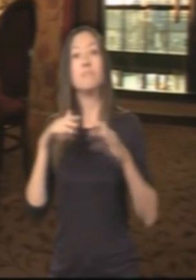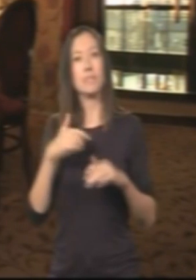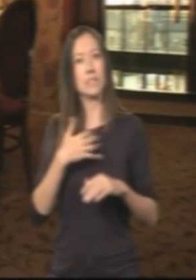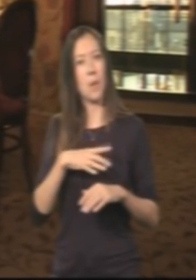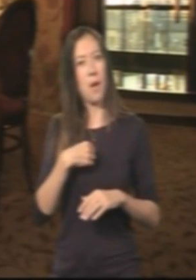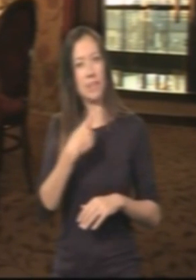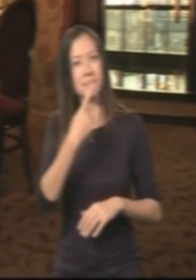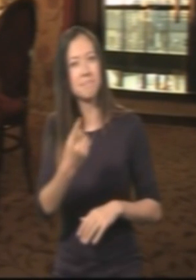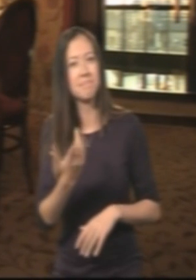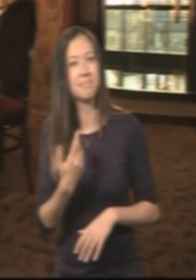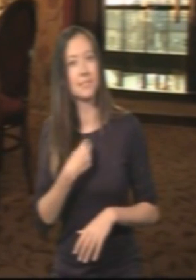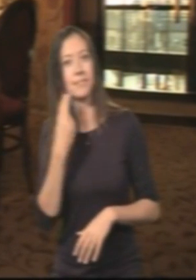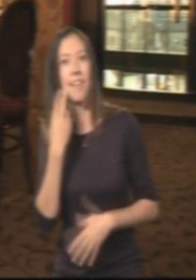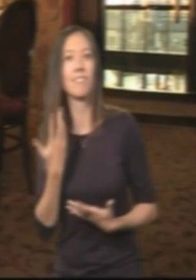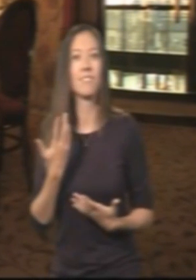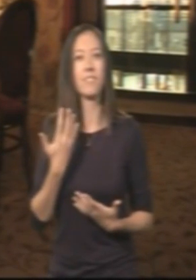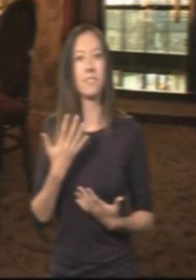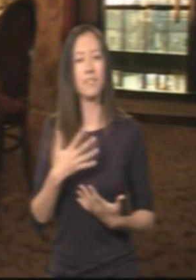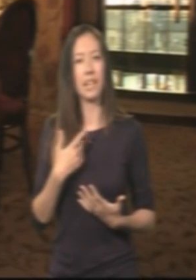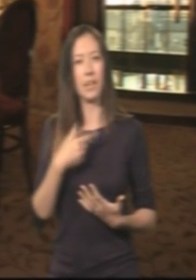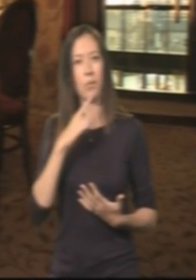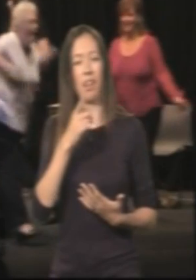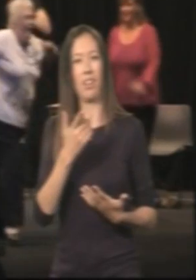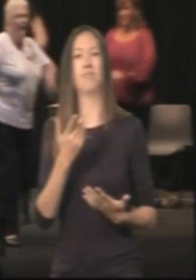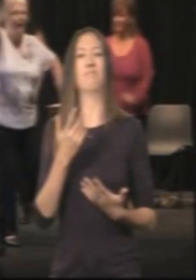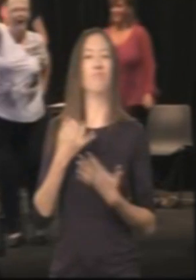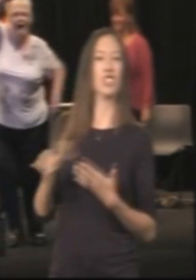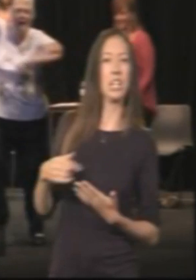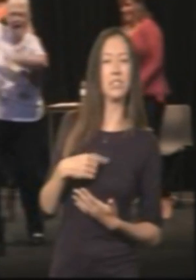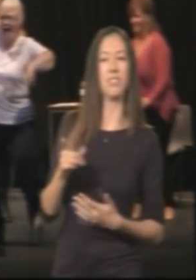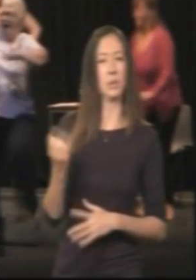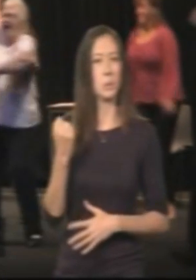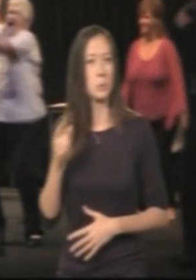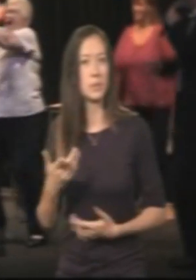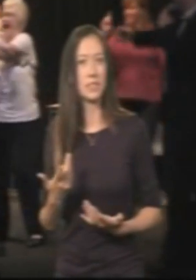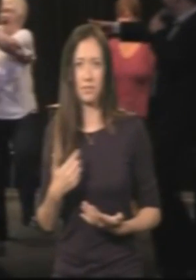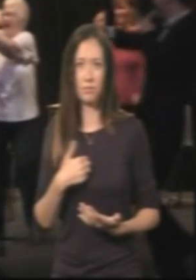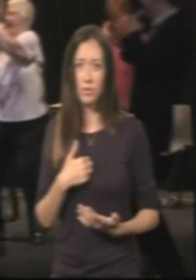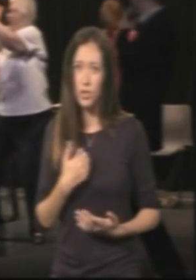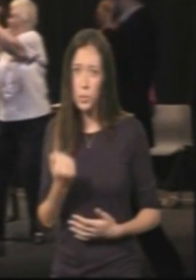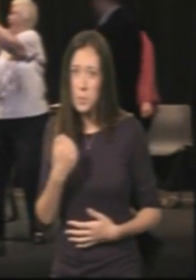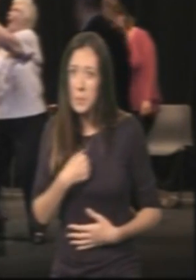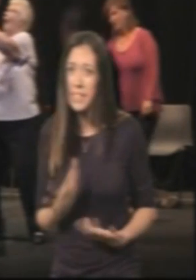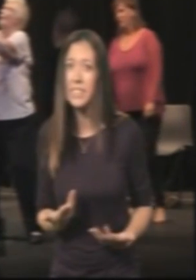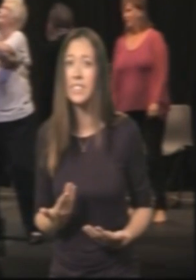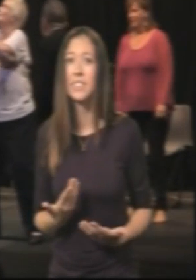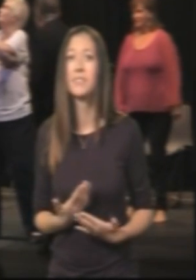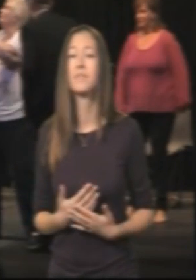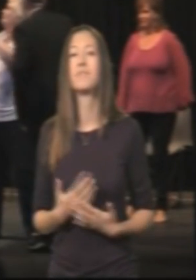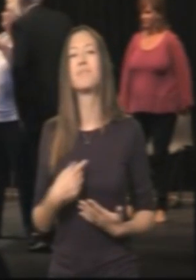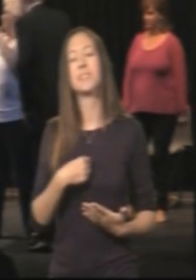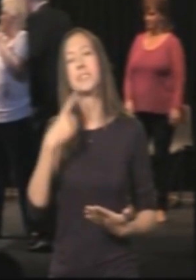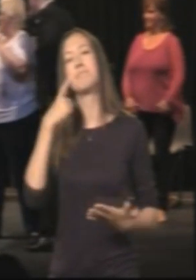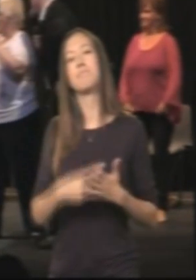I started this hypnosis, I didn't really want to mention to people, as I thought it would cause them to reject me. And